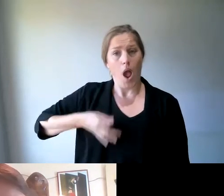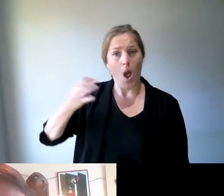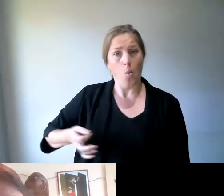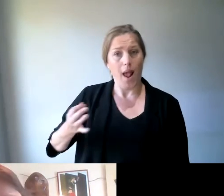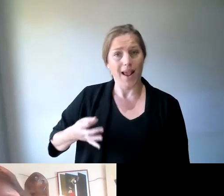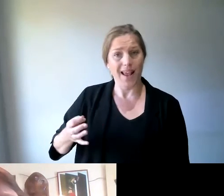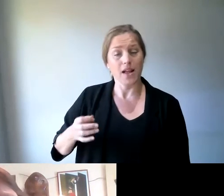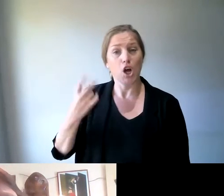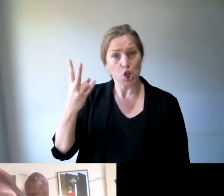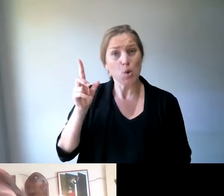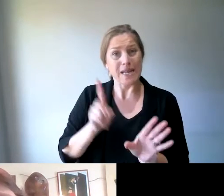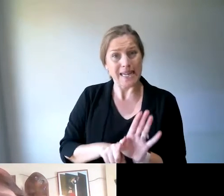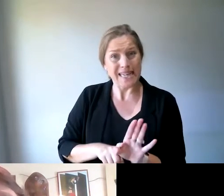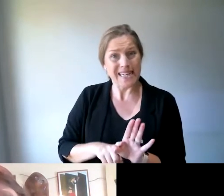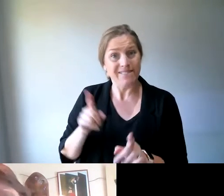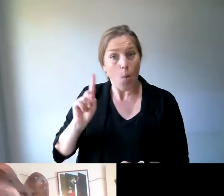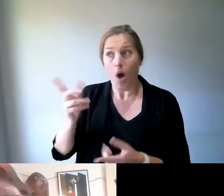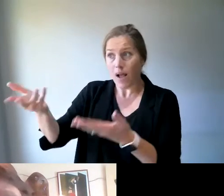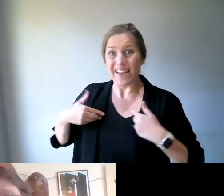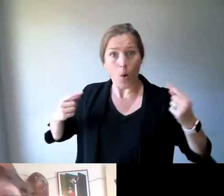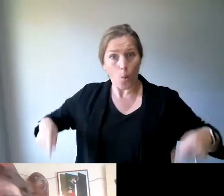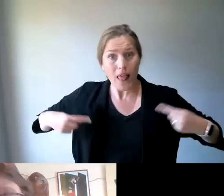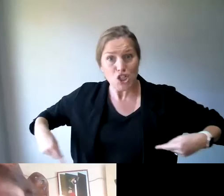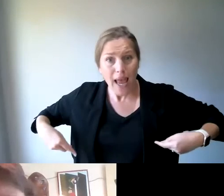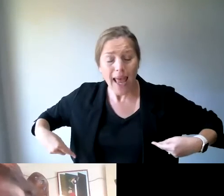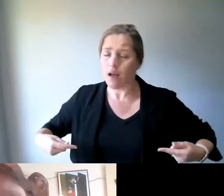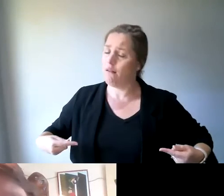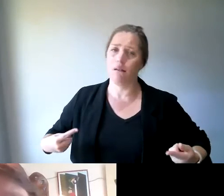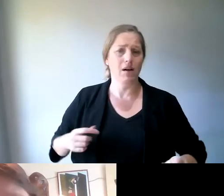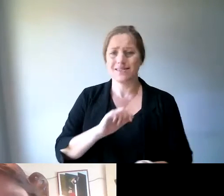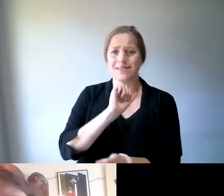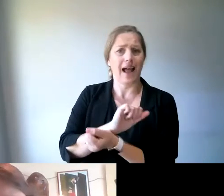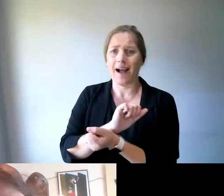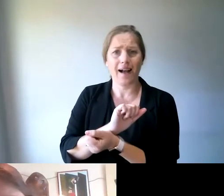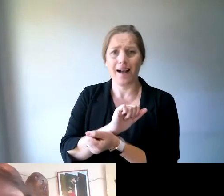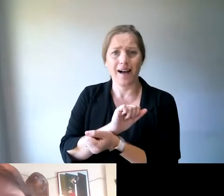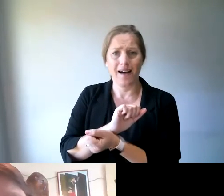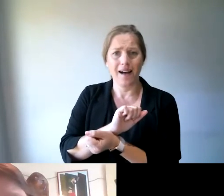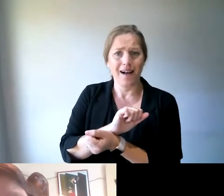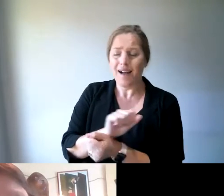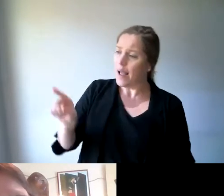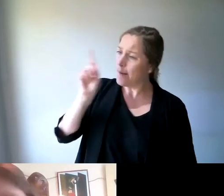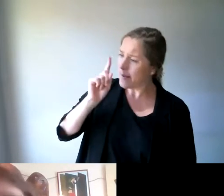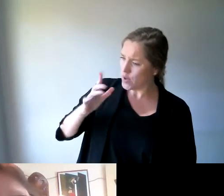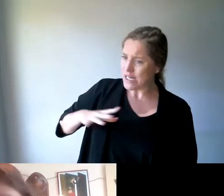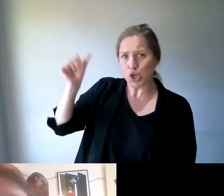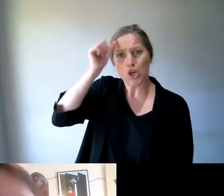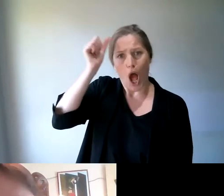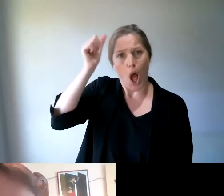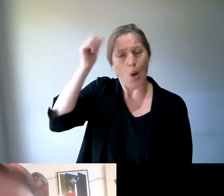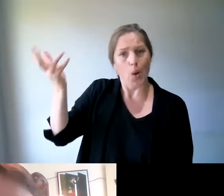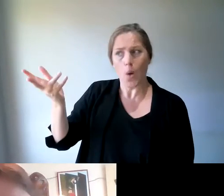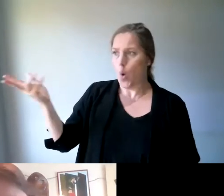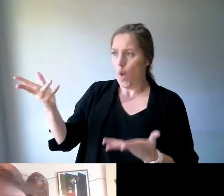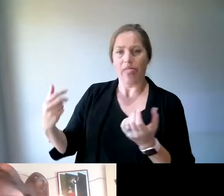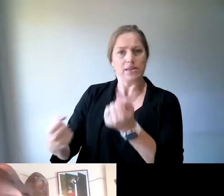which really stuck with people's minds, because they really want to know the nitty-gritty. They don't want